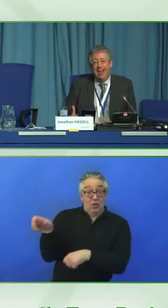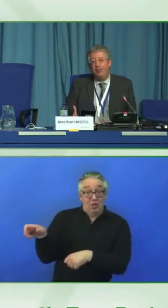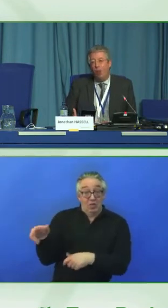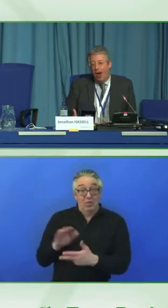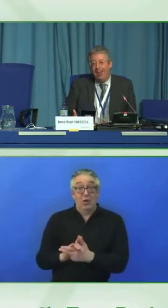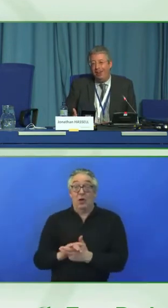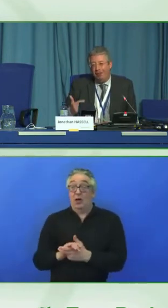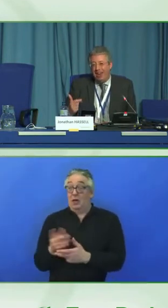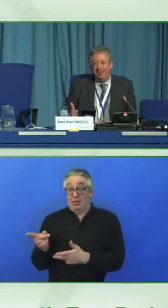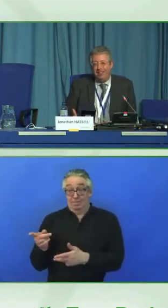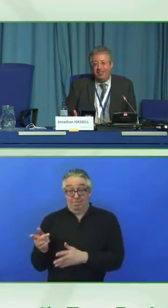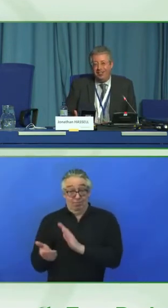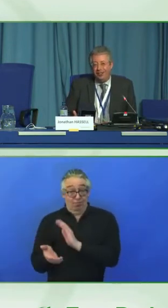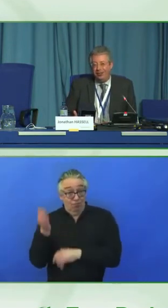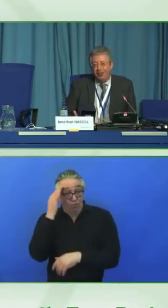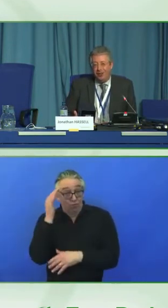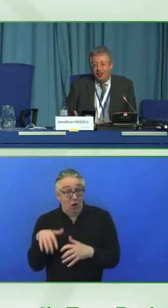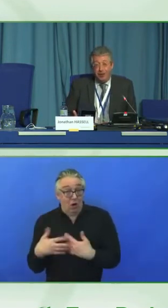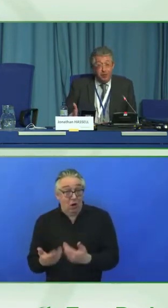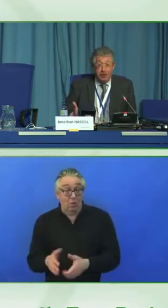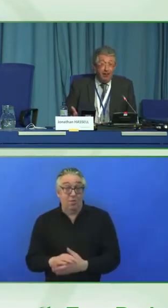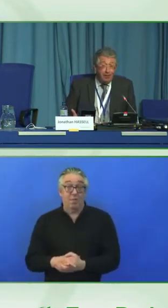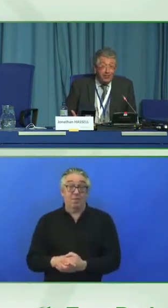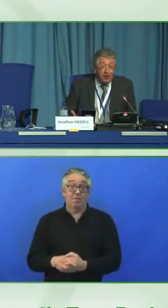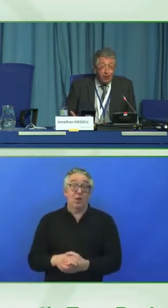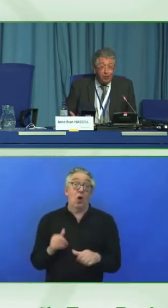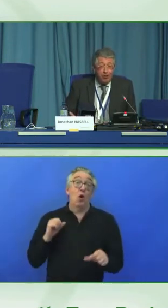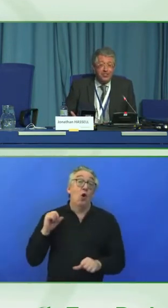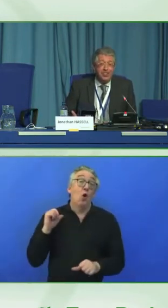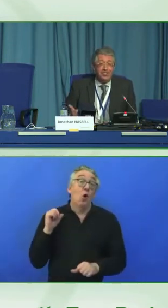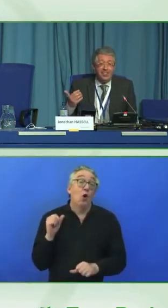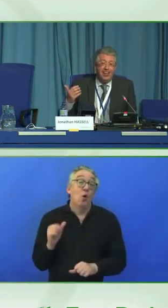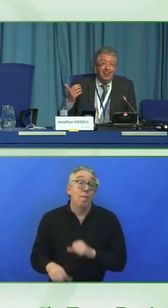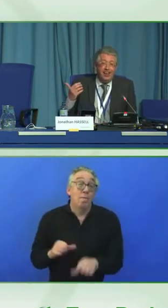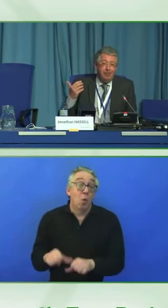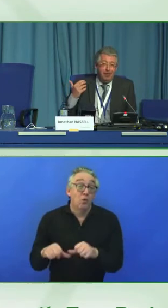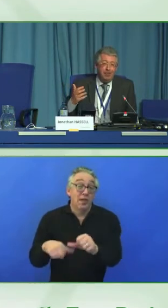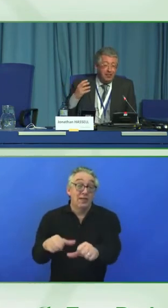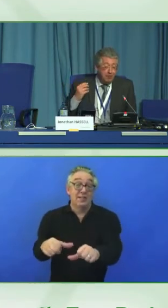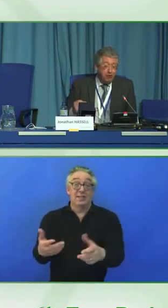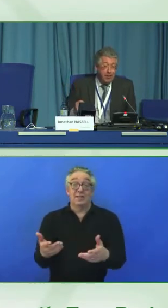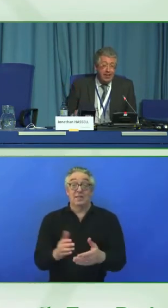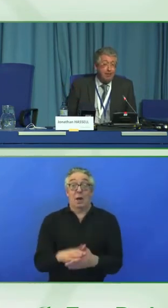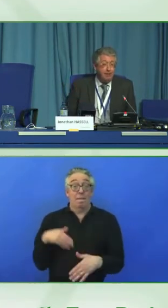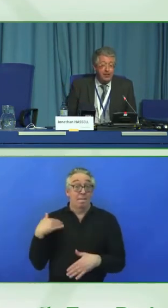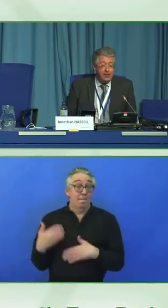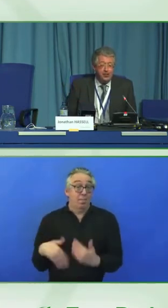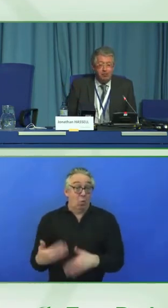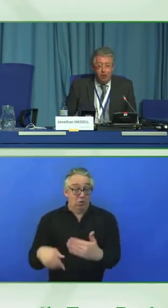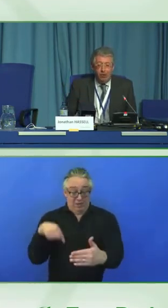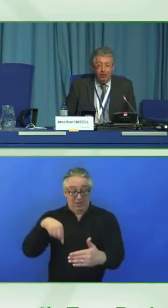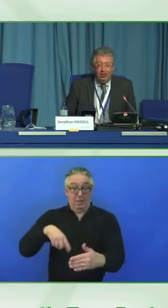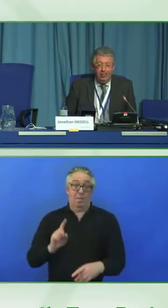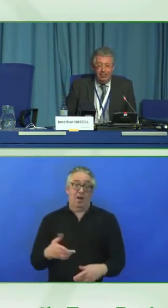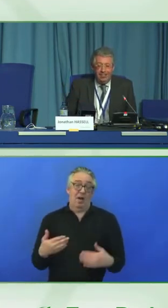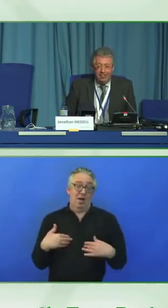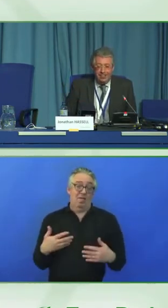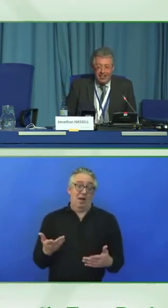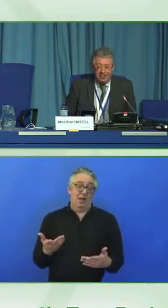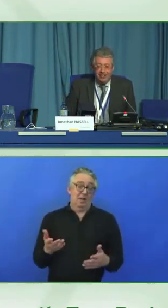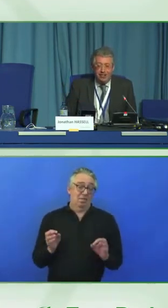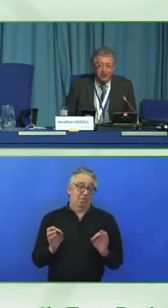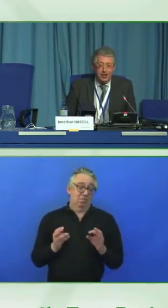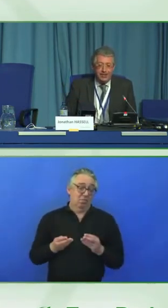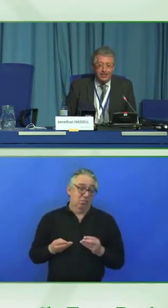and bad way of getting this into your software development lifecycle process. There is a really efficient model in